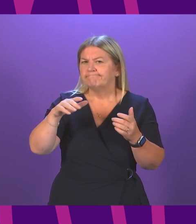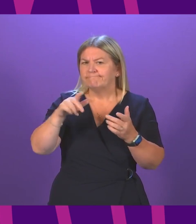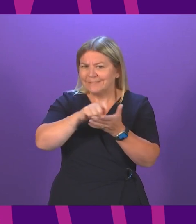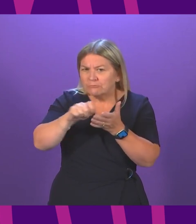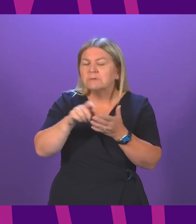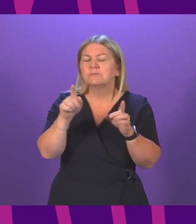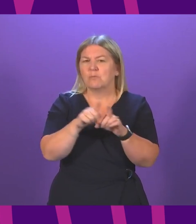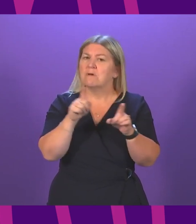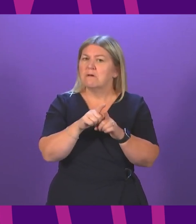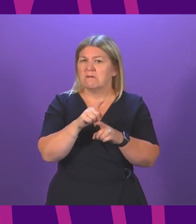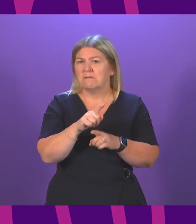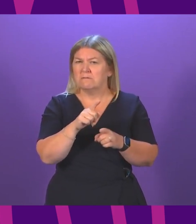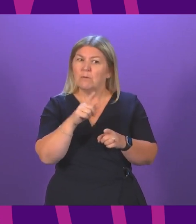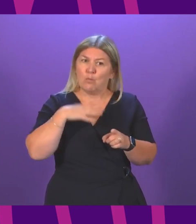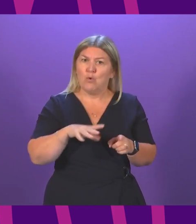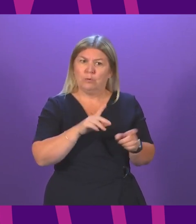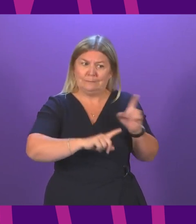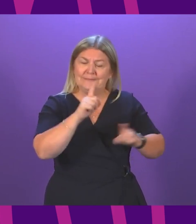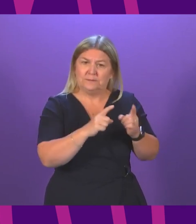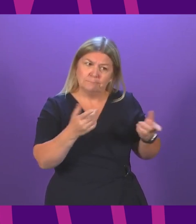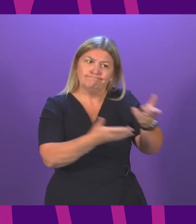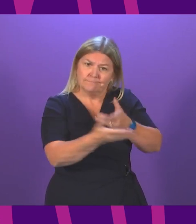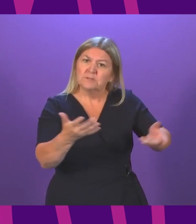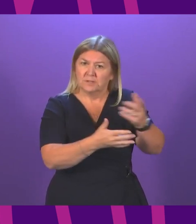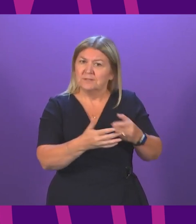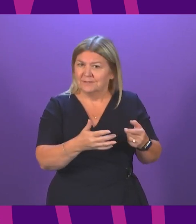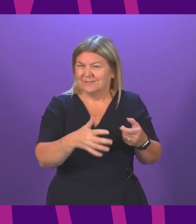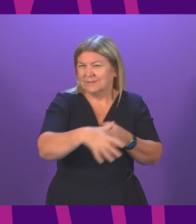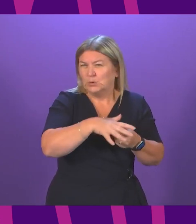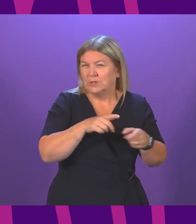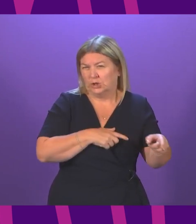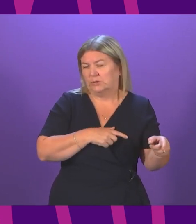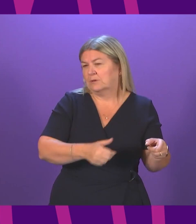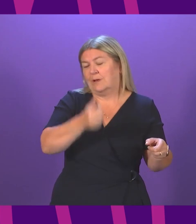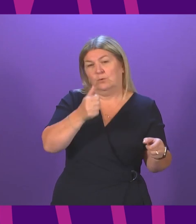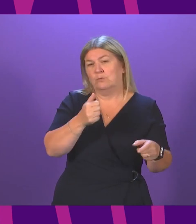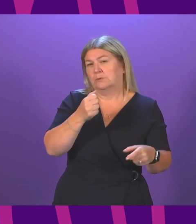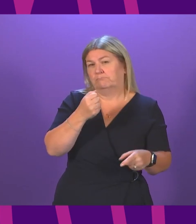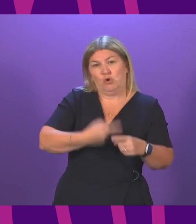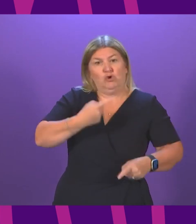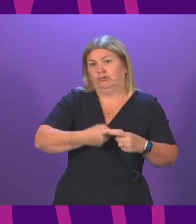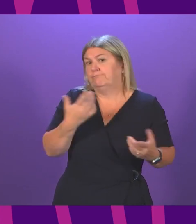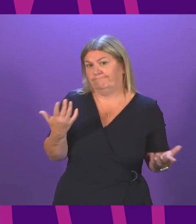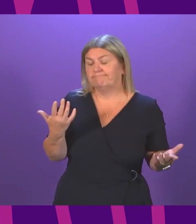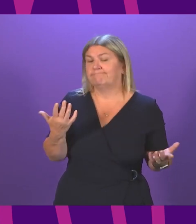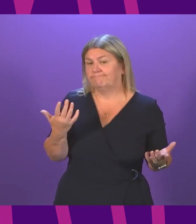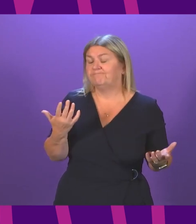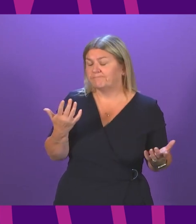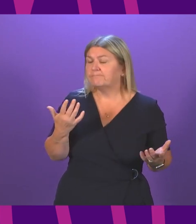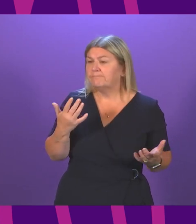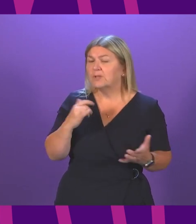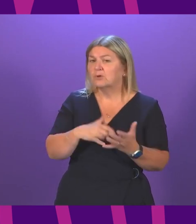challenges. The fact that we have had to ask for such a meeting tells its own story about how urgently or otherwise the UK Government is treating this issue.